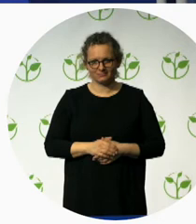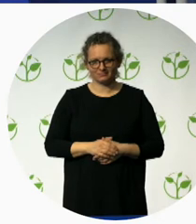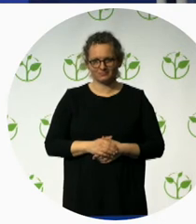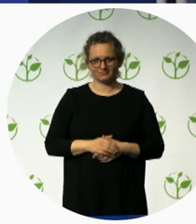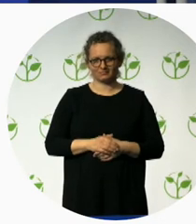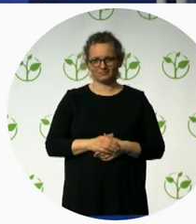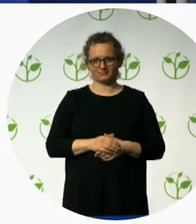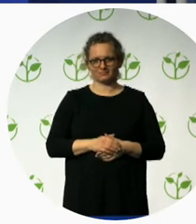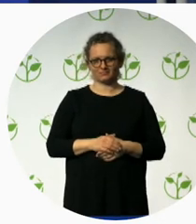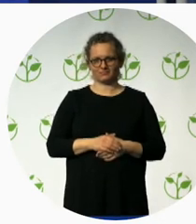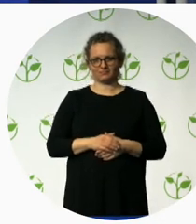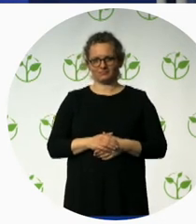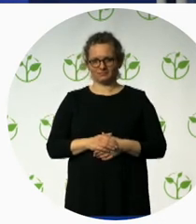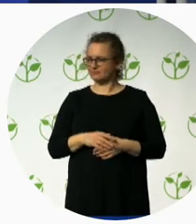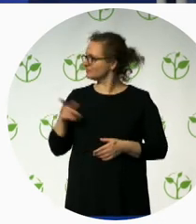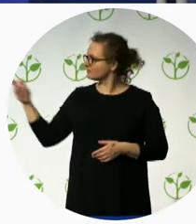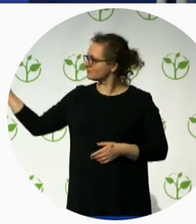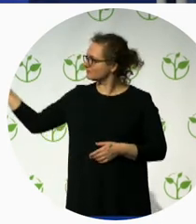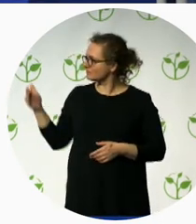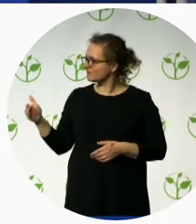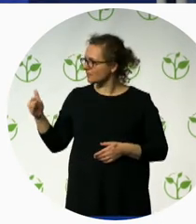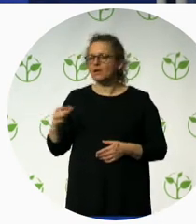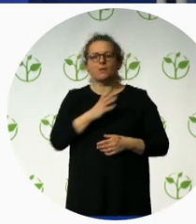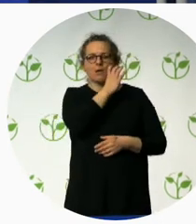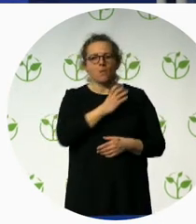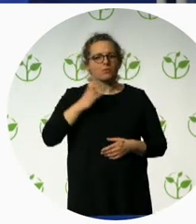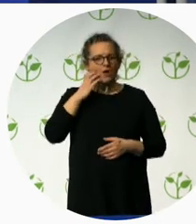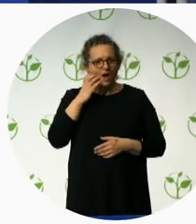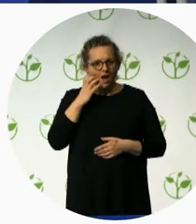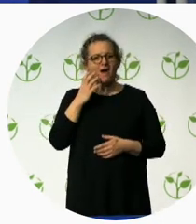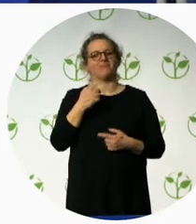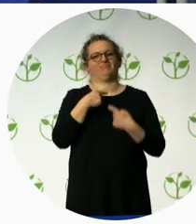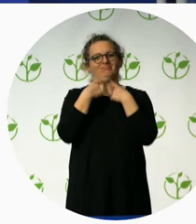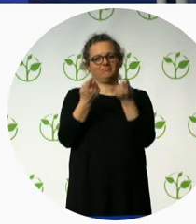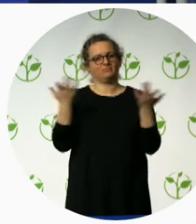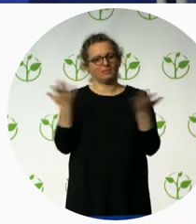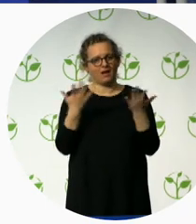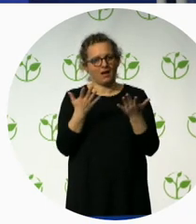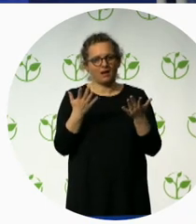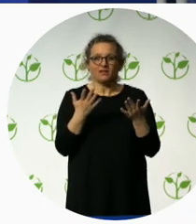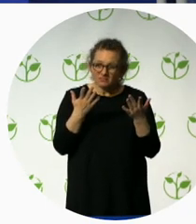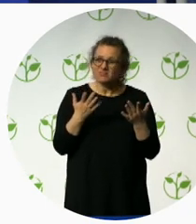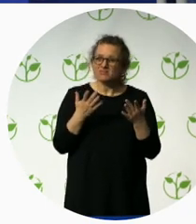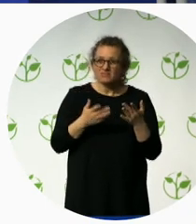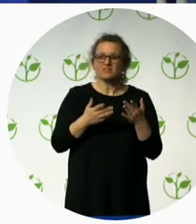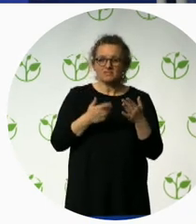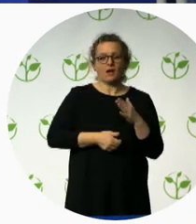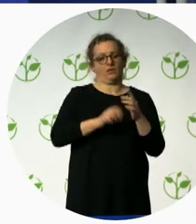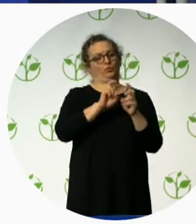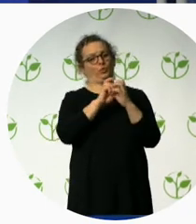important as a direction to follow. Would you like to tell us a little bit more about why